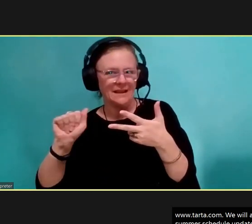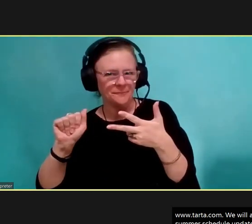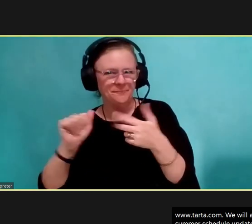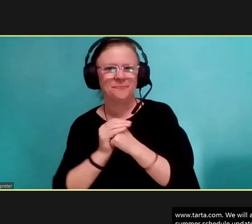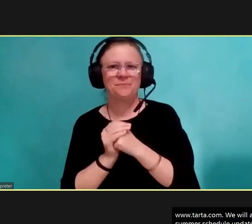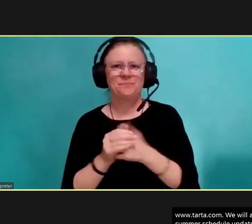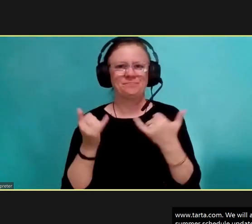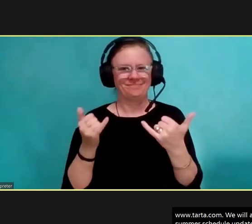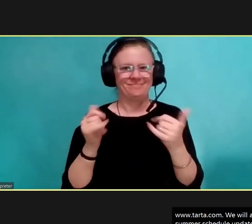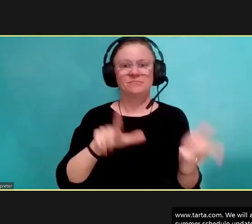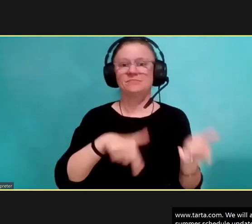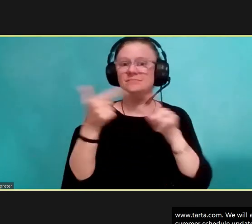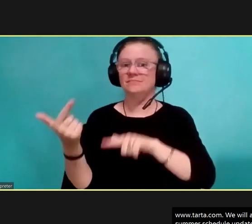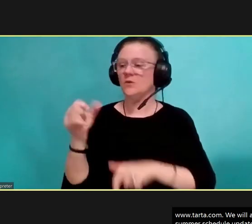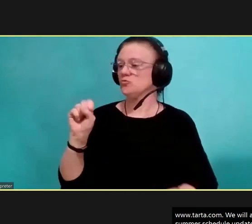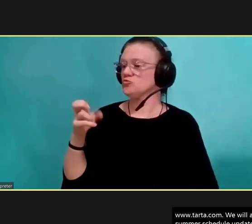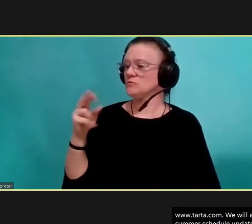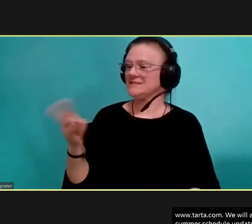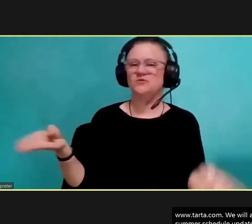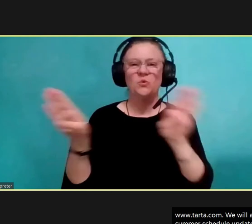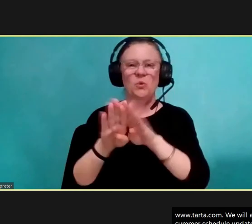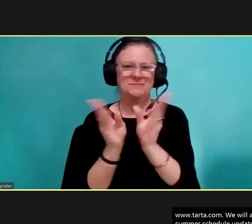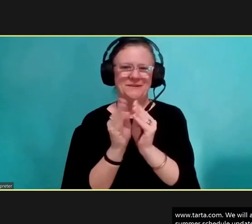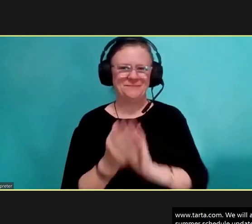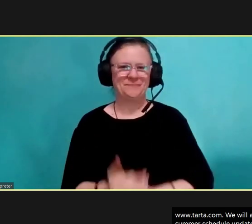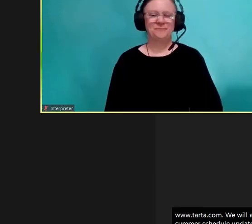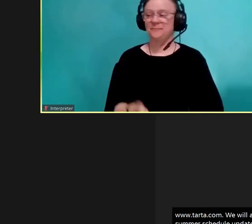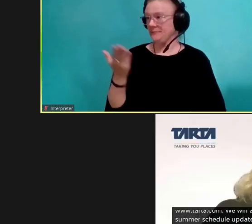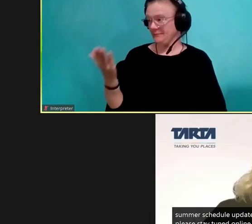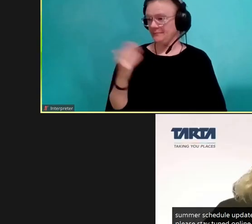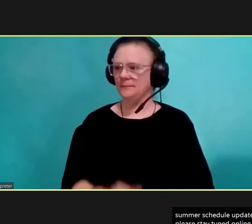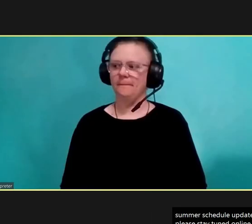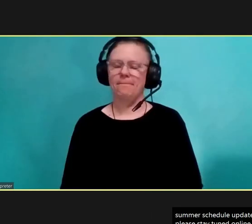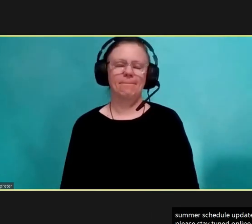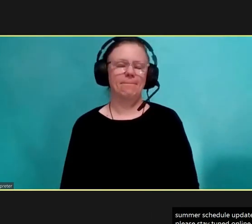And at this point, I will turn it over to Susan to close our meeting. Susan?